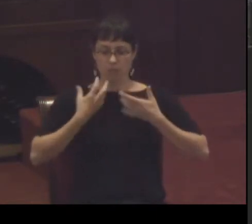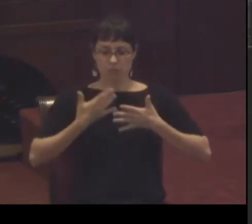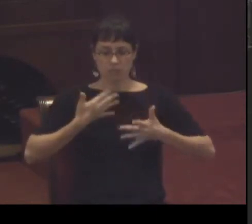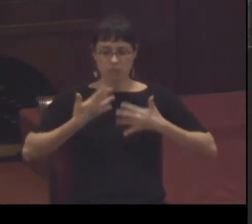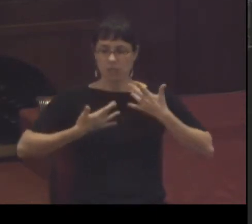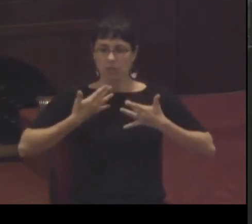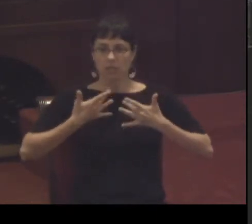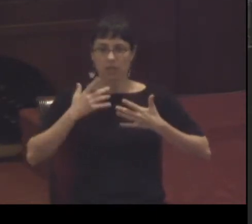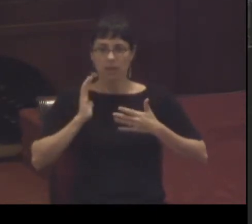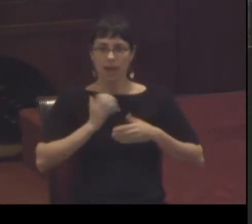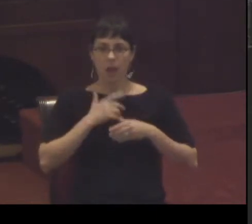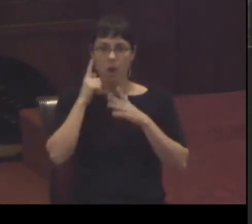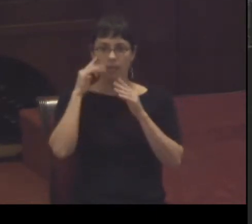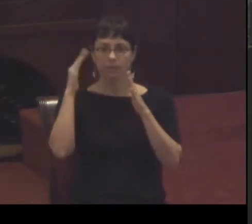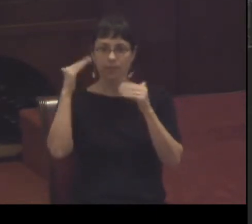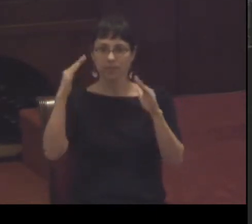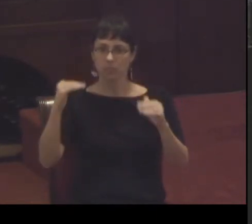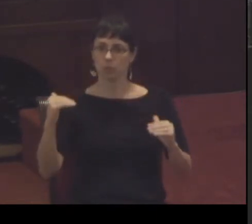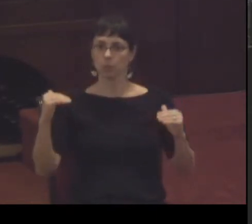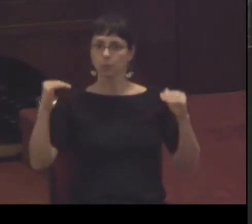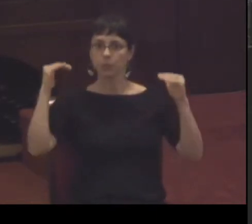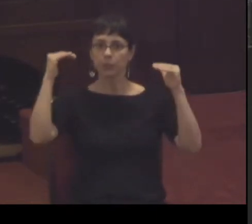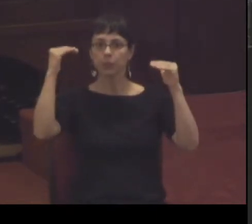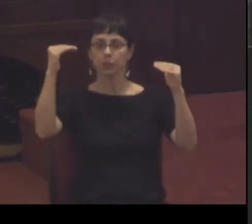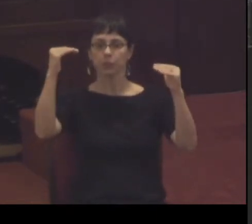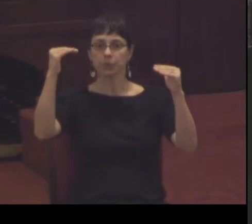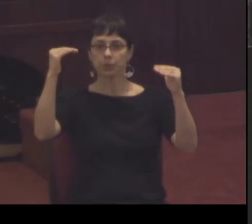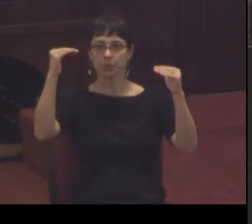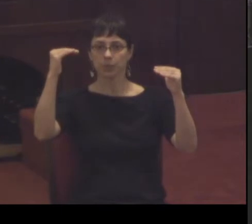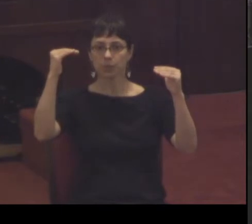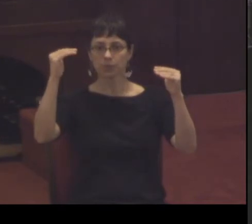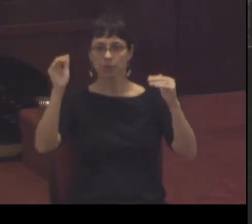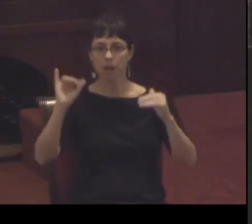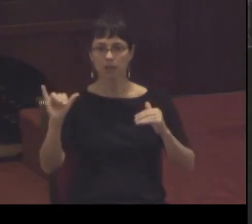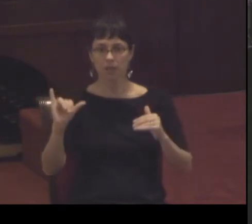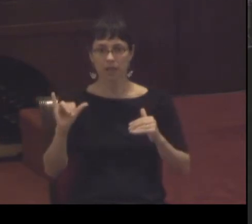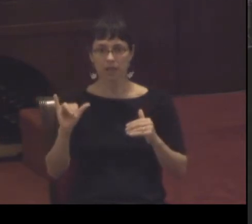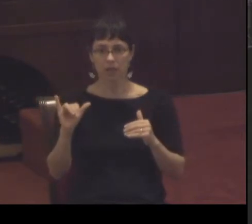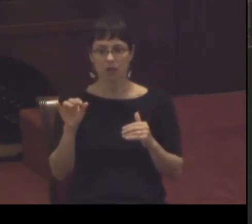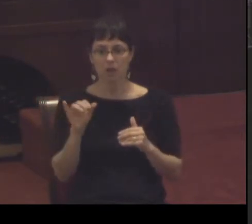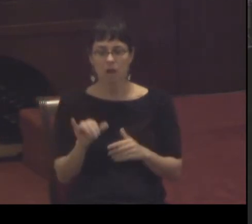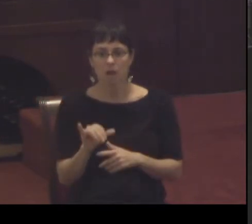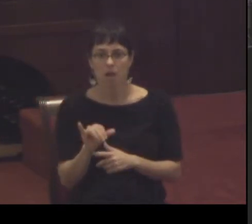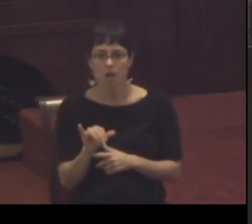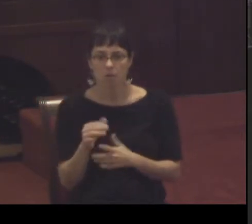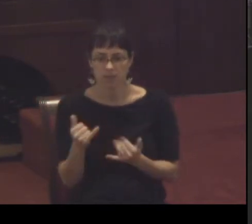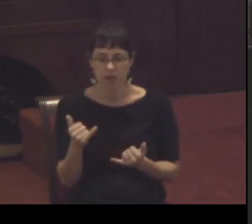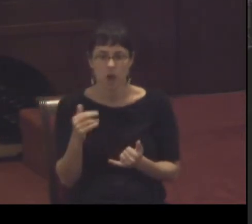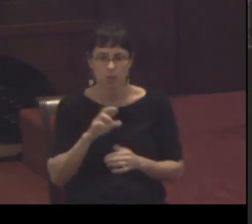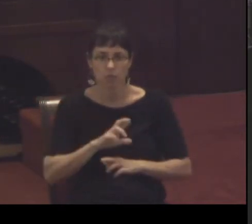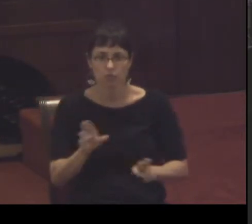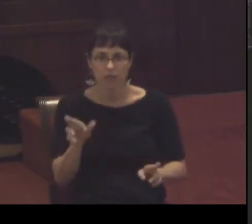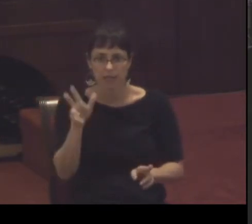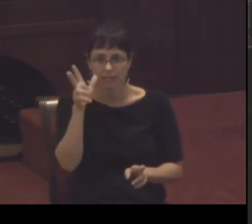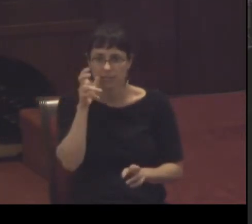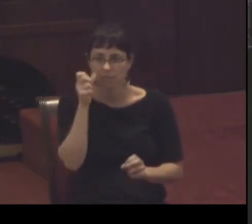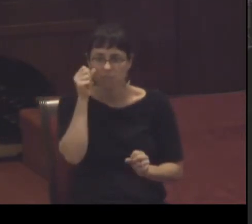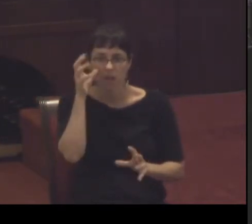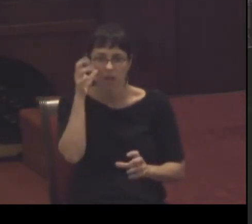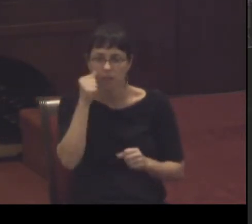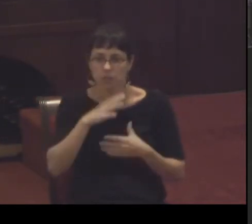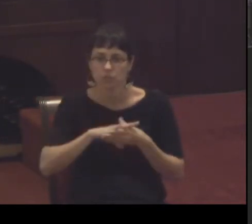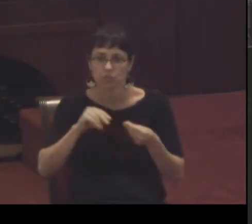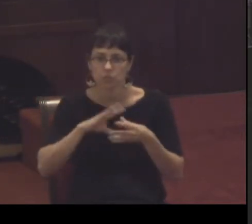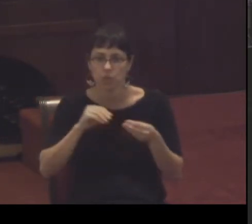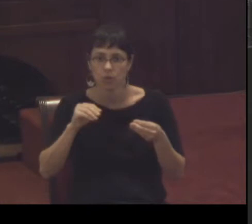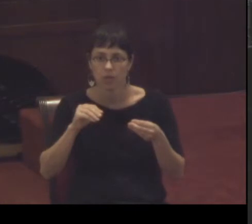as if there were and is going to be a story told that is so momentous that it